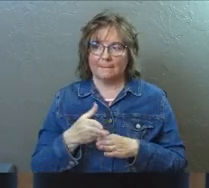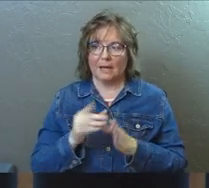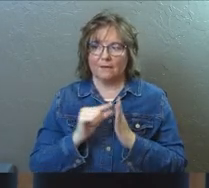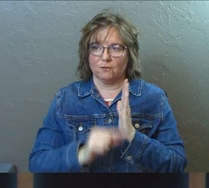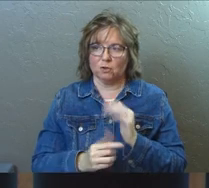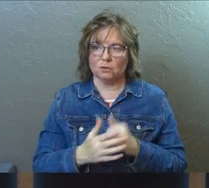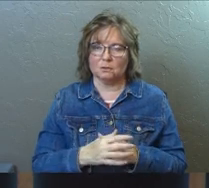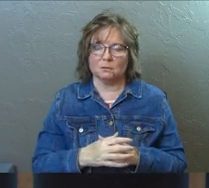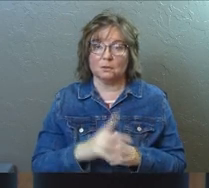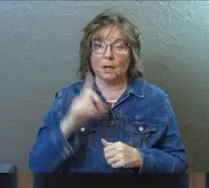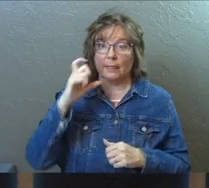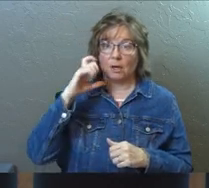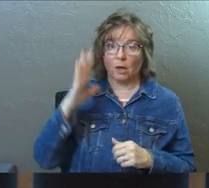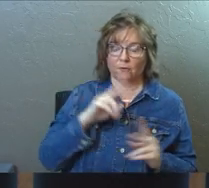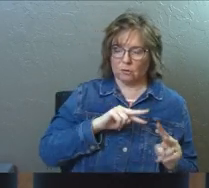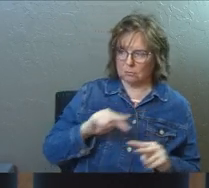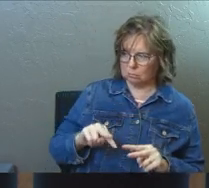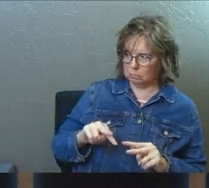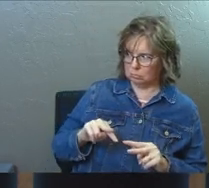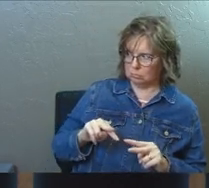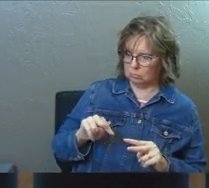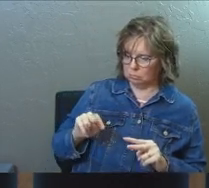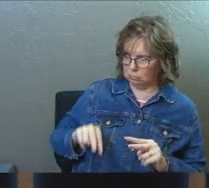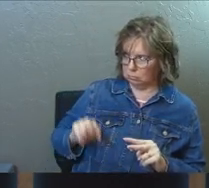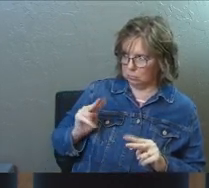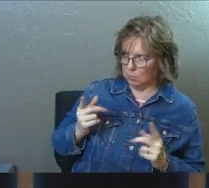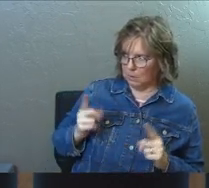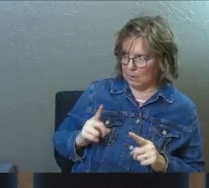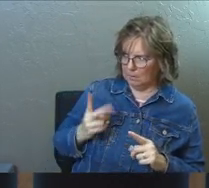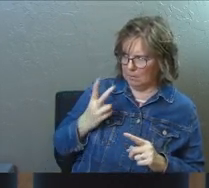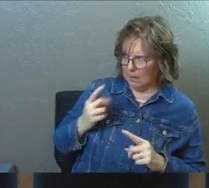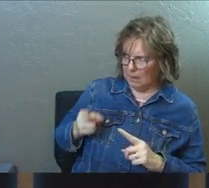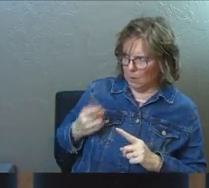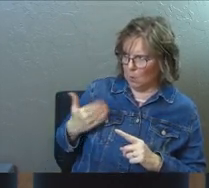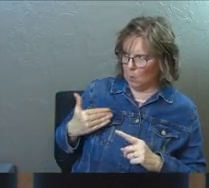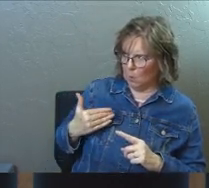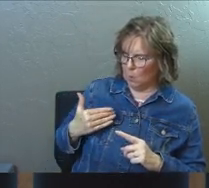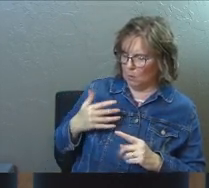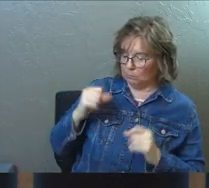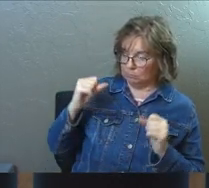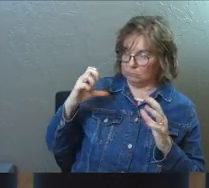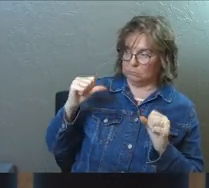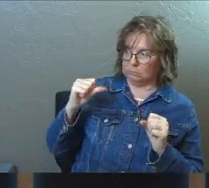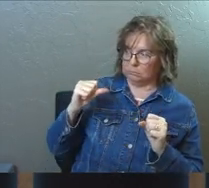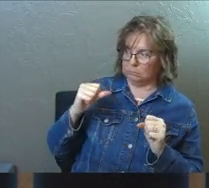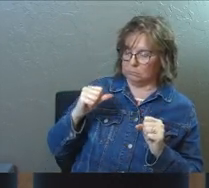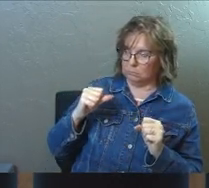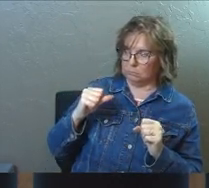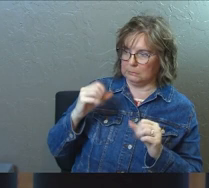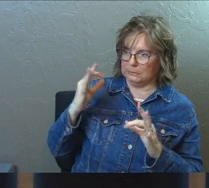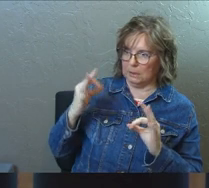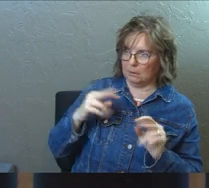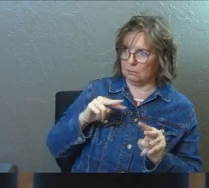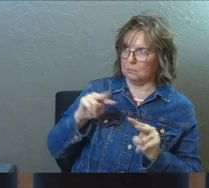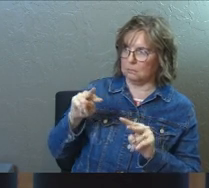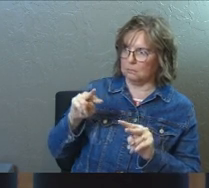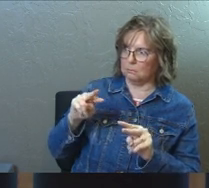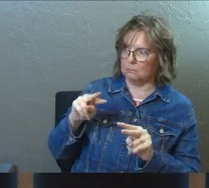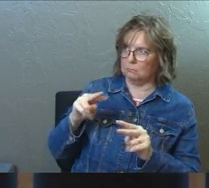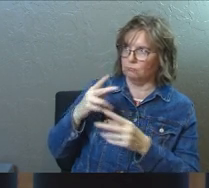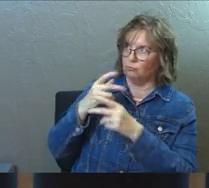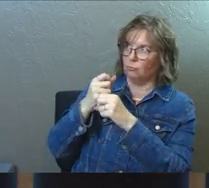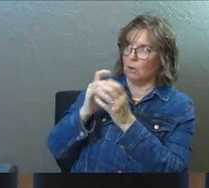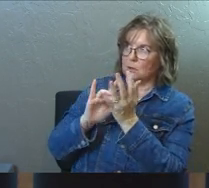main verse of the whole thing today. When the governor saw what happened, he became a believer, for he was astonished at the teaching about the Lord.